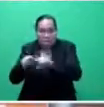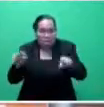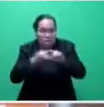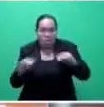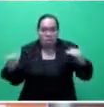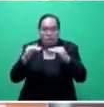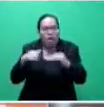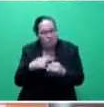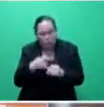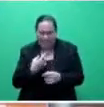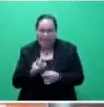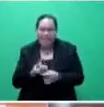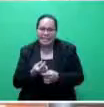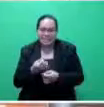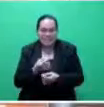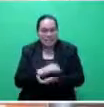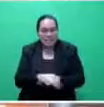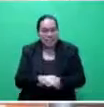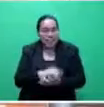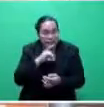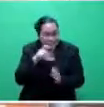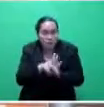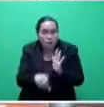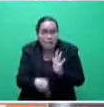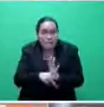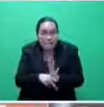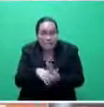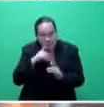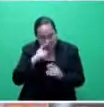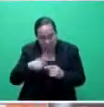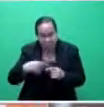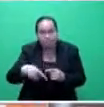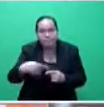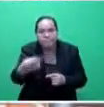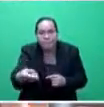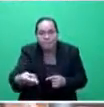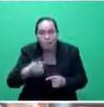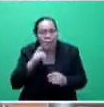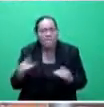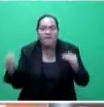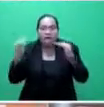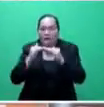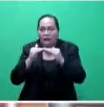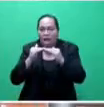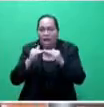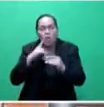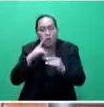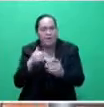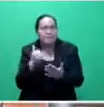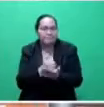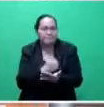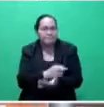necessarily easy. But once we get the policy right, it will be sustainable. It will be fair. It will be accountable.